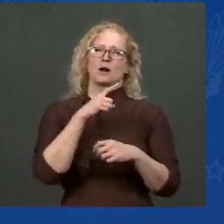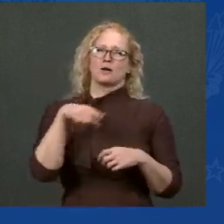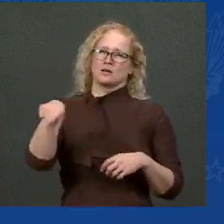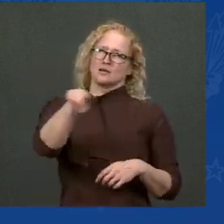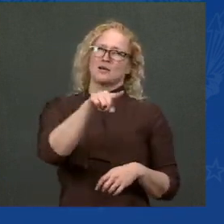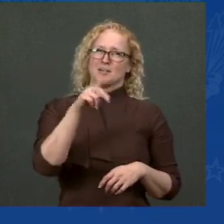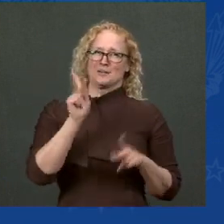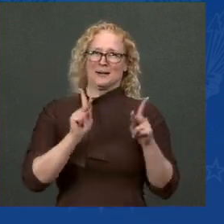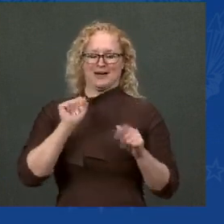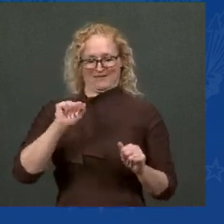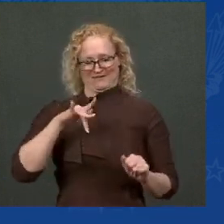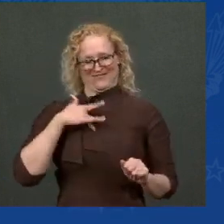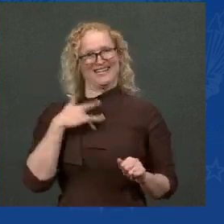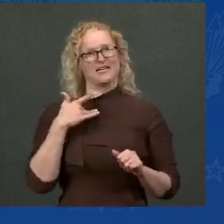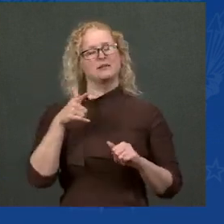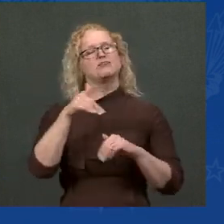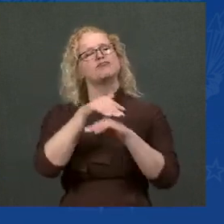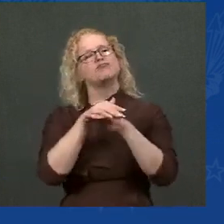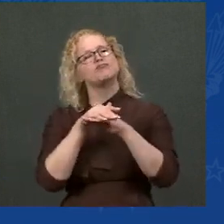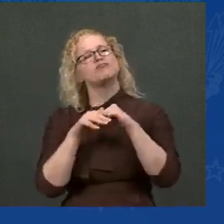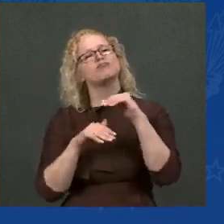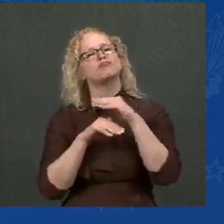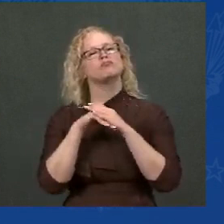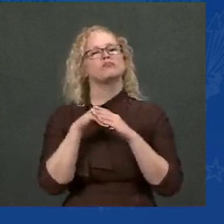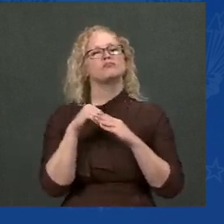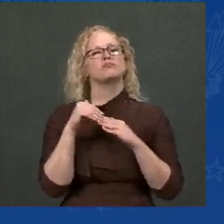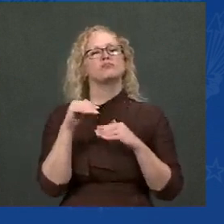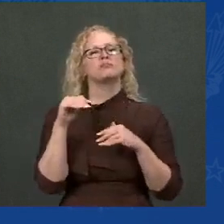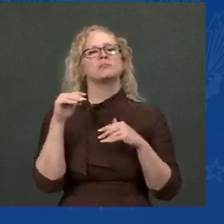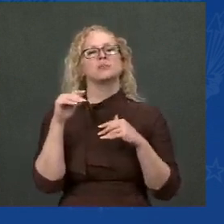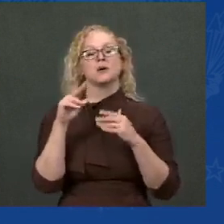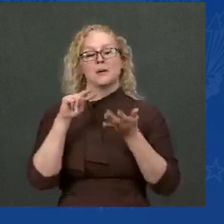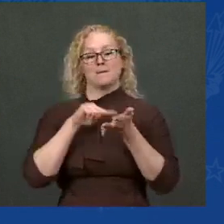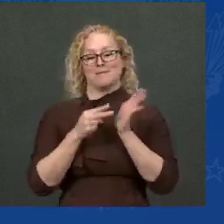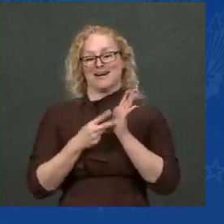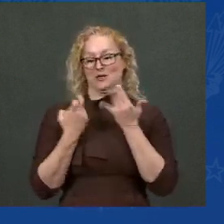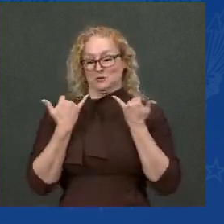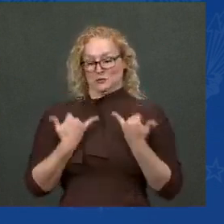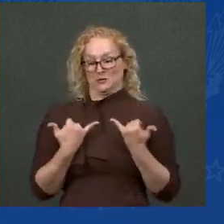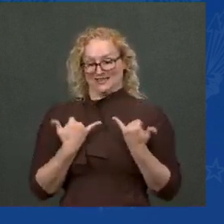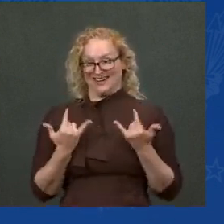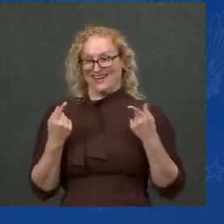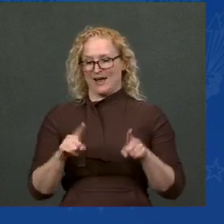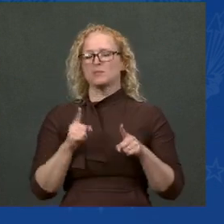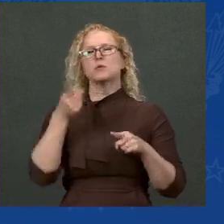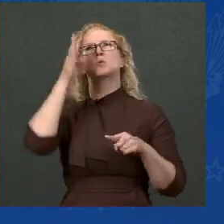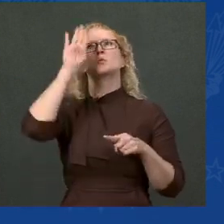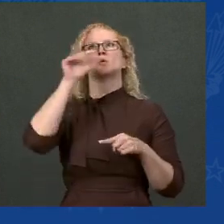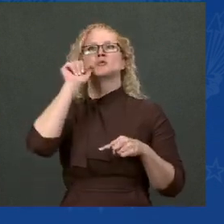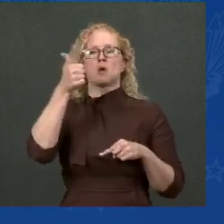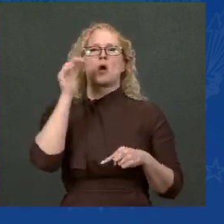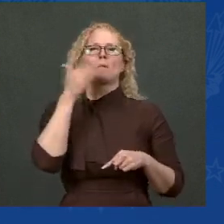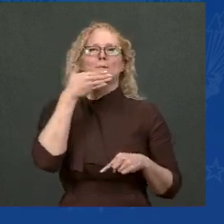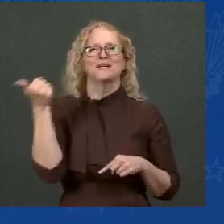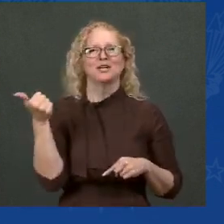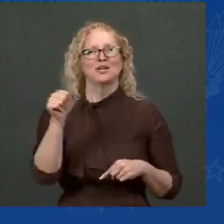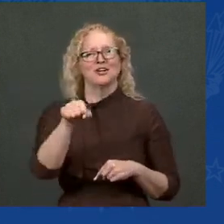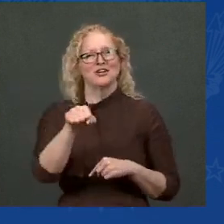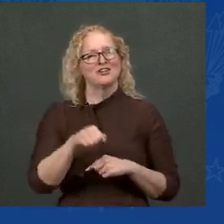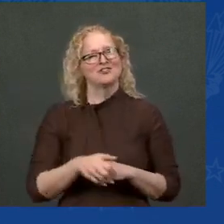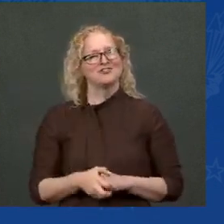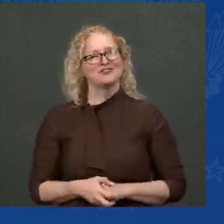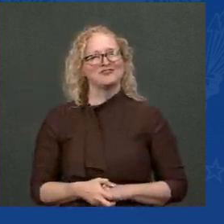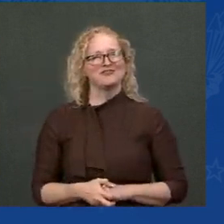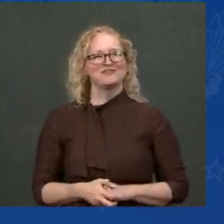today. That's what it's all about. Making sure our recovery is fully felt to determine that depends on two things,